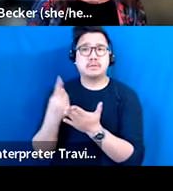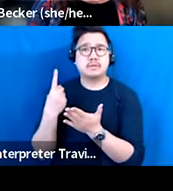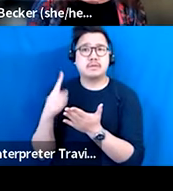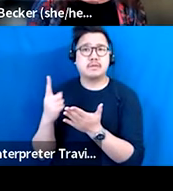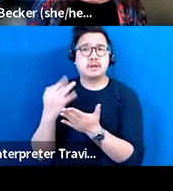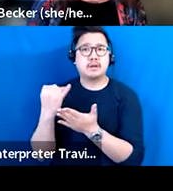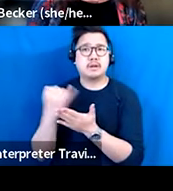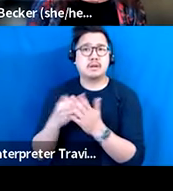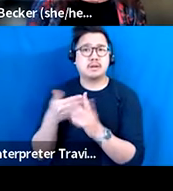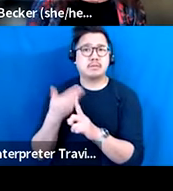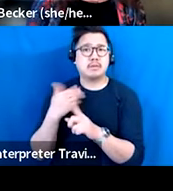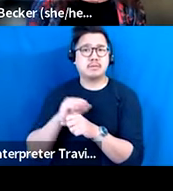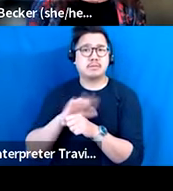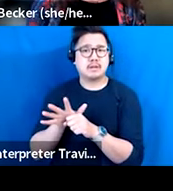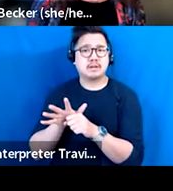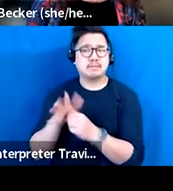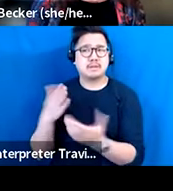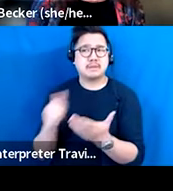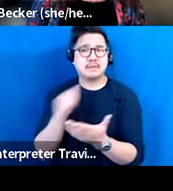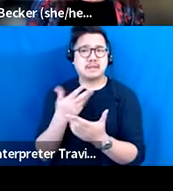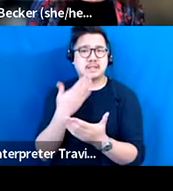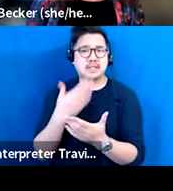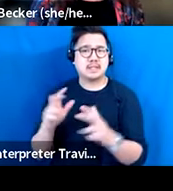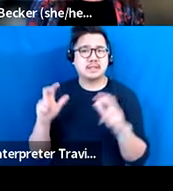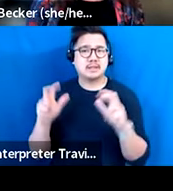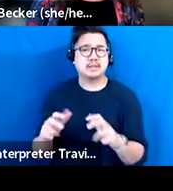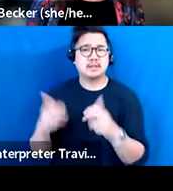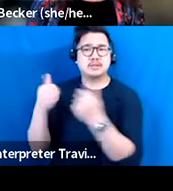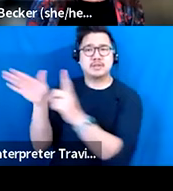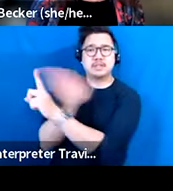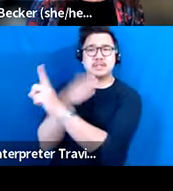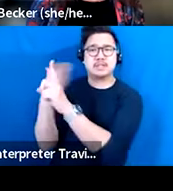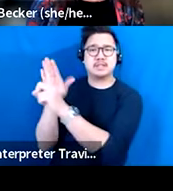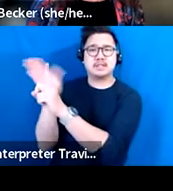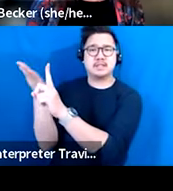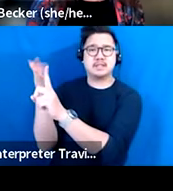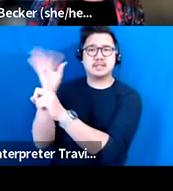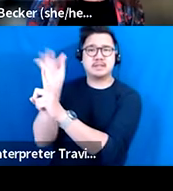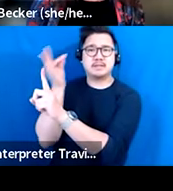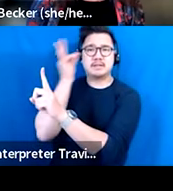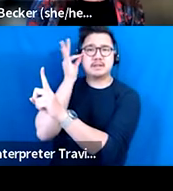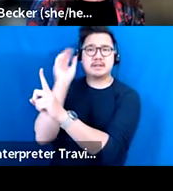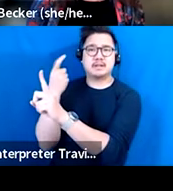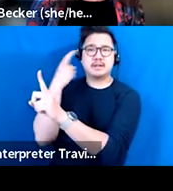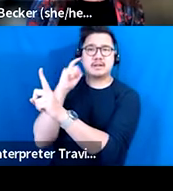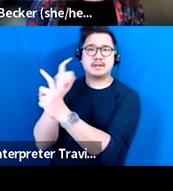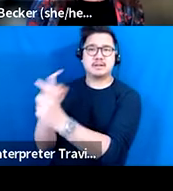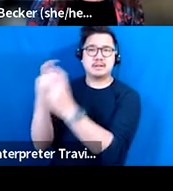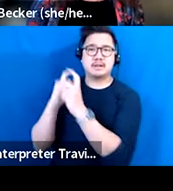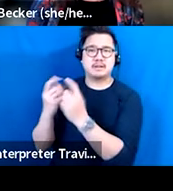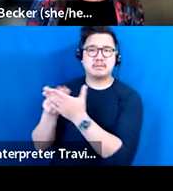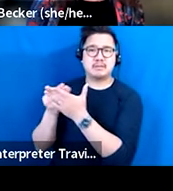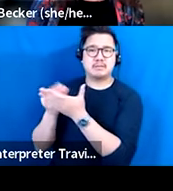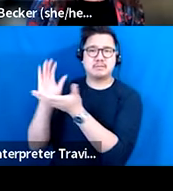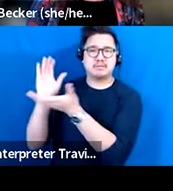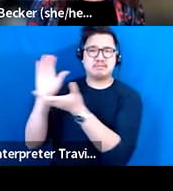maybe not really a really good investment of our effort to try to influence the federal government to try to maintain or increase the kind of funding